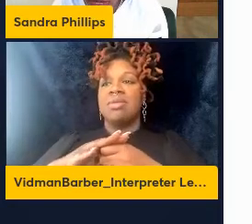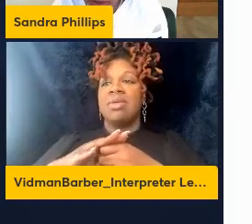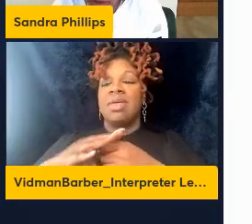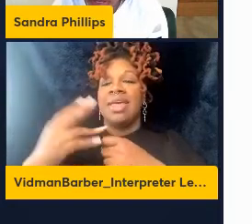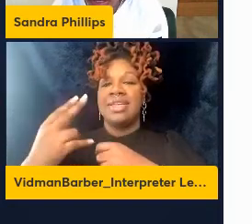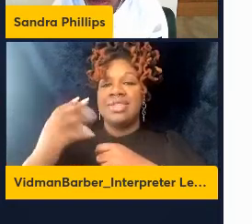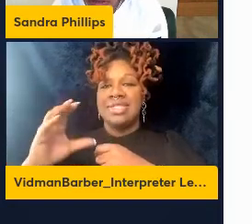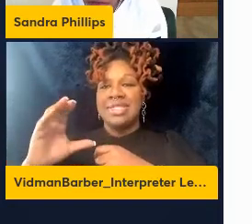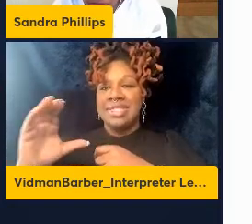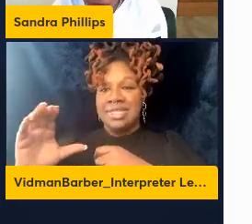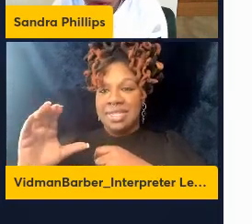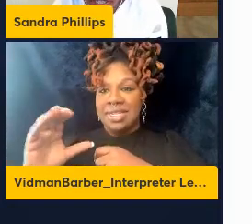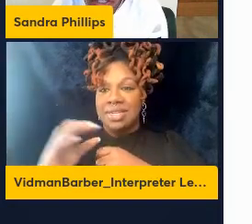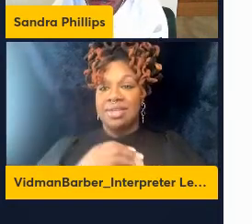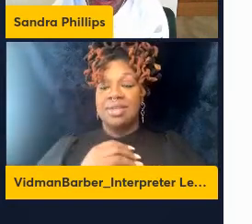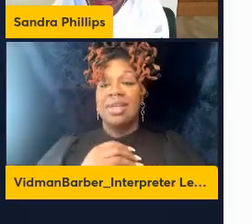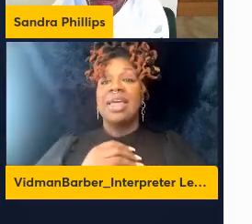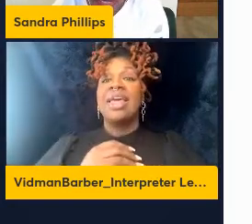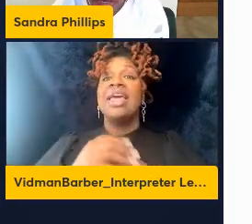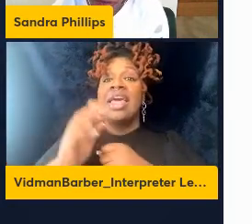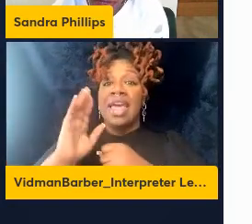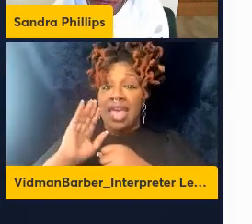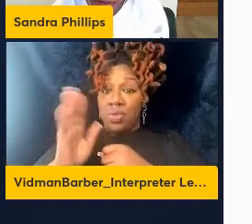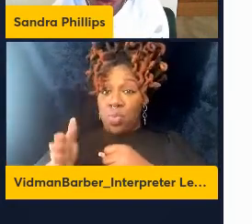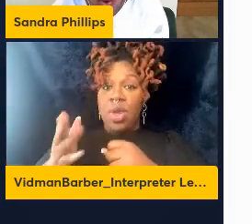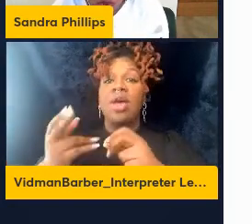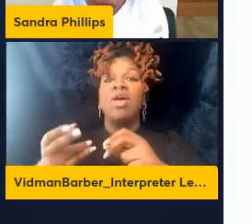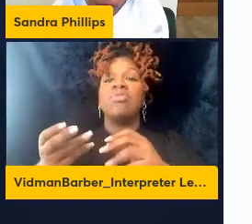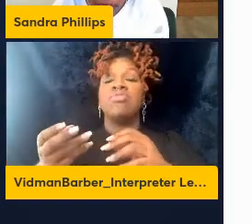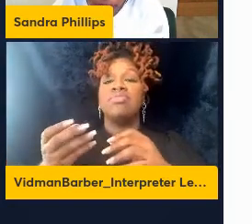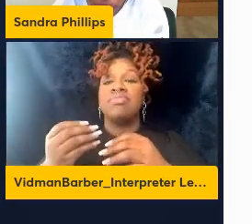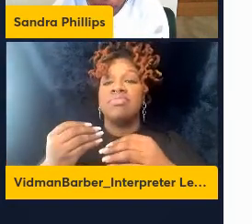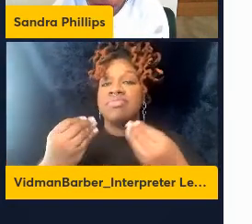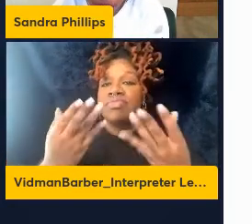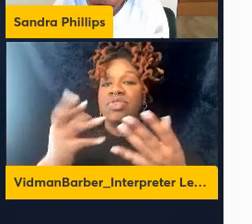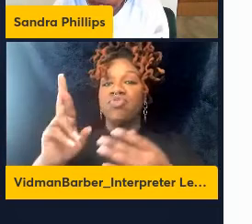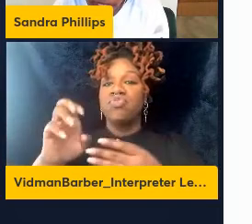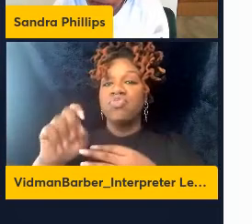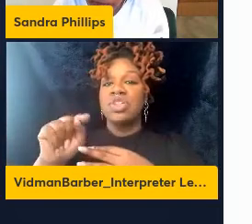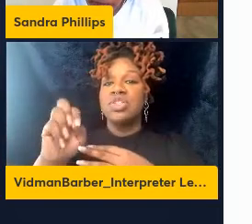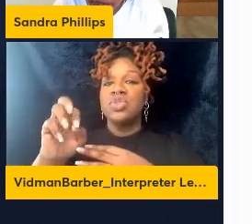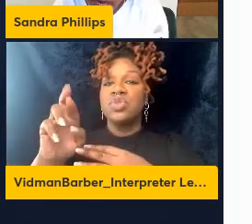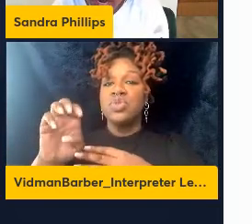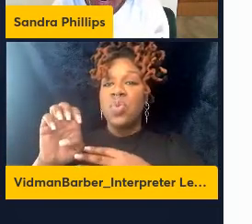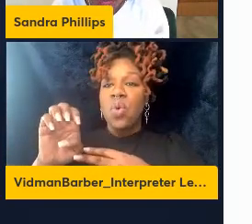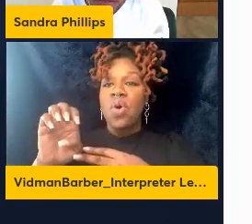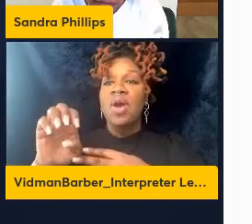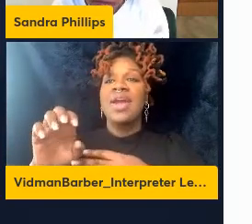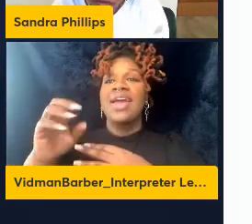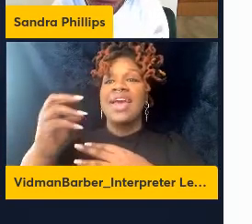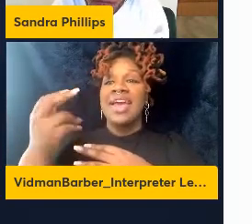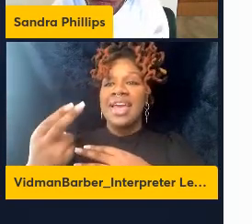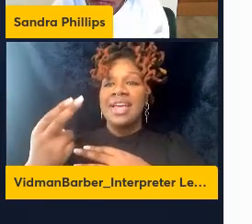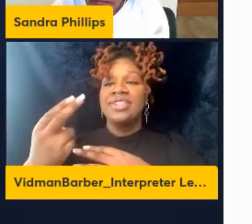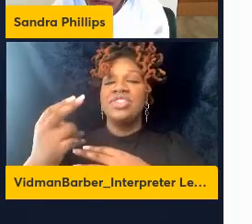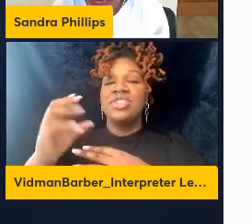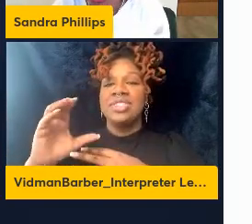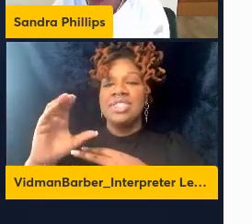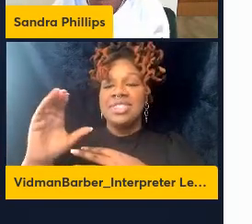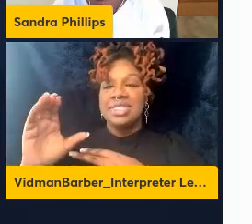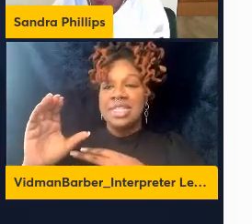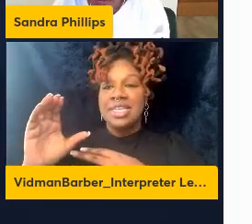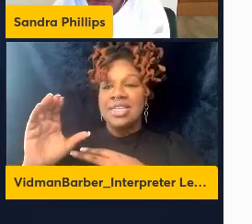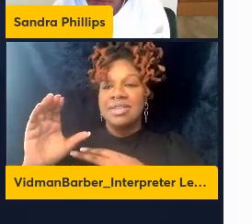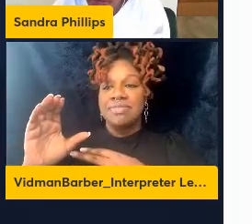and OPN blockade does restore HCC cell immunity, but only in the non-viral HCC, and this reveals an